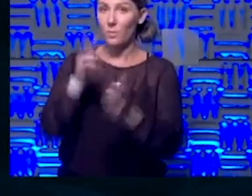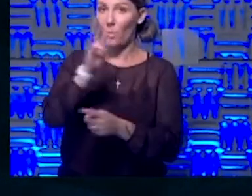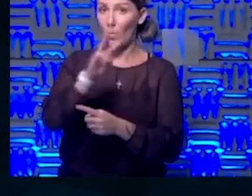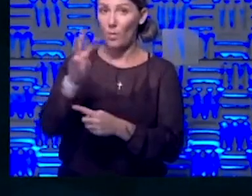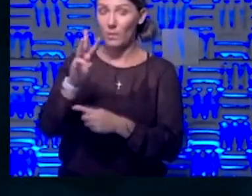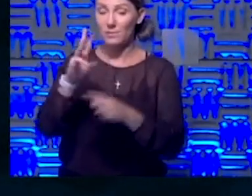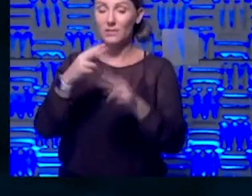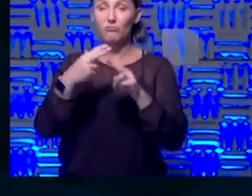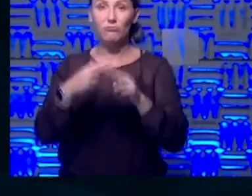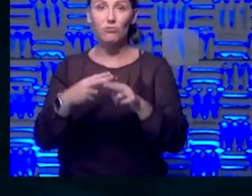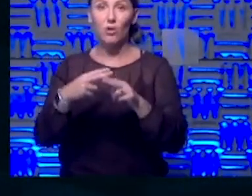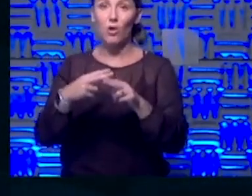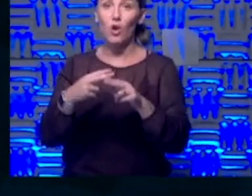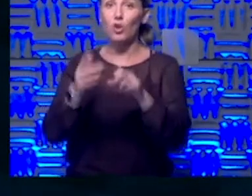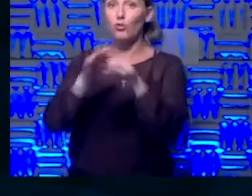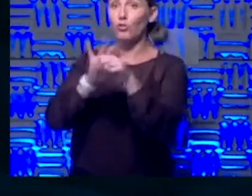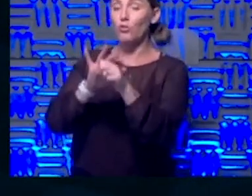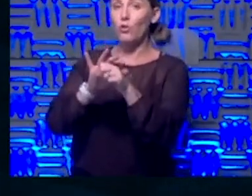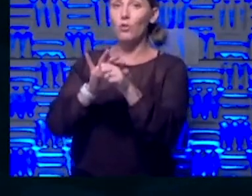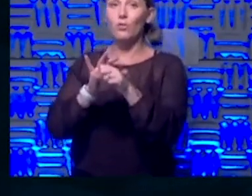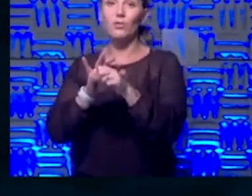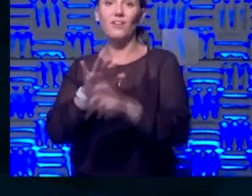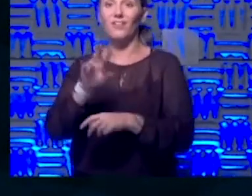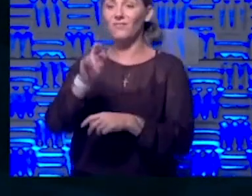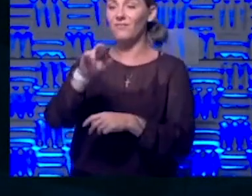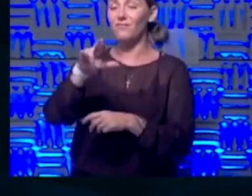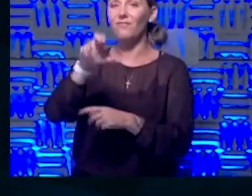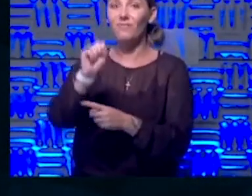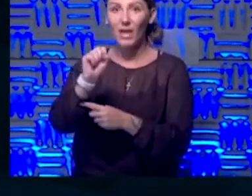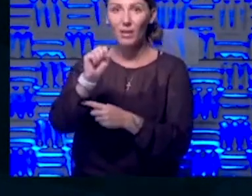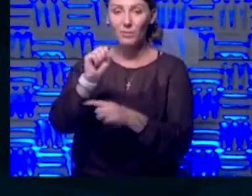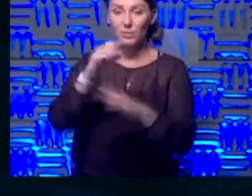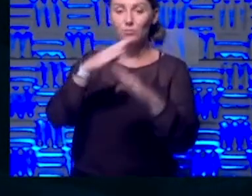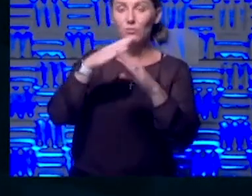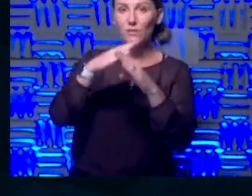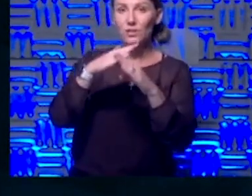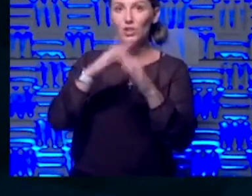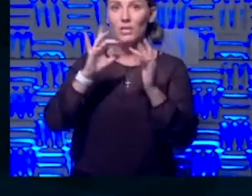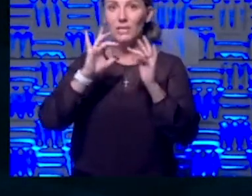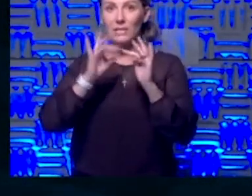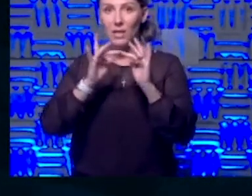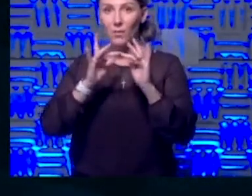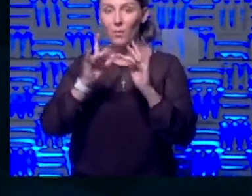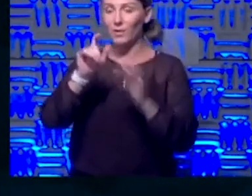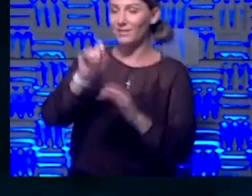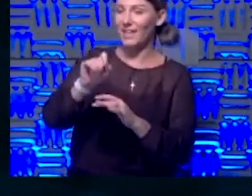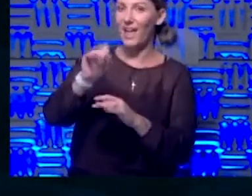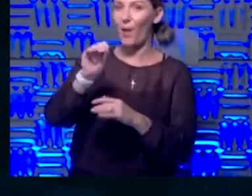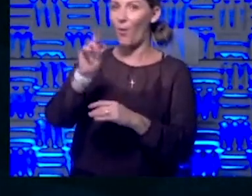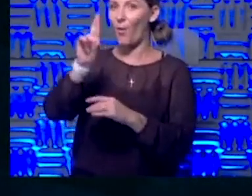called coronaviruspreventionnetwork.org. Okay. Pretty long